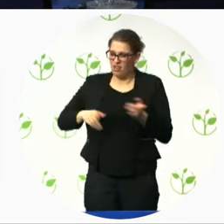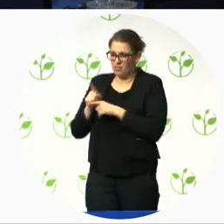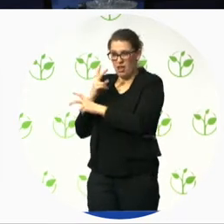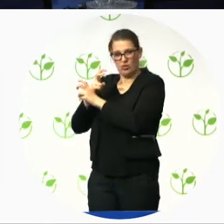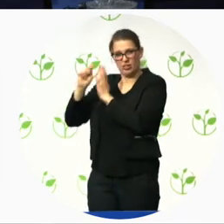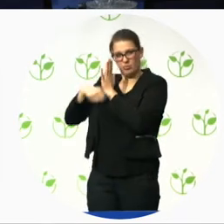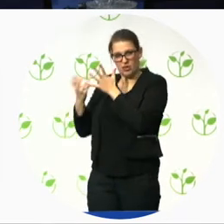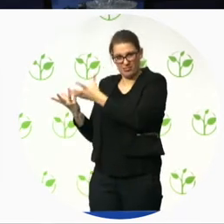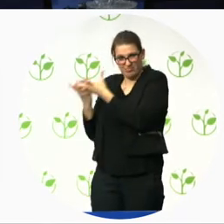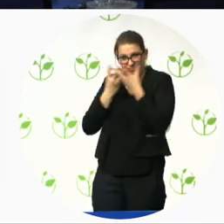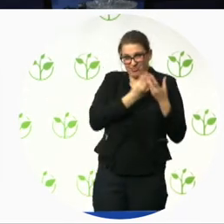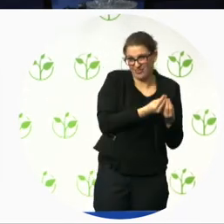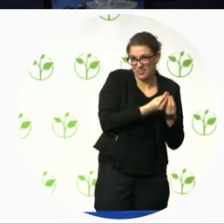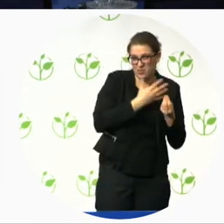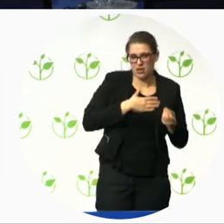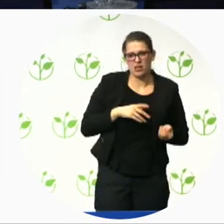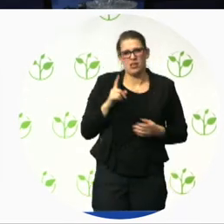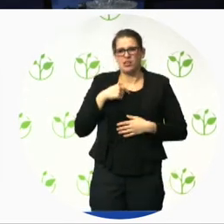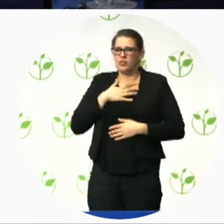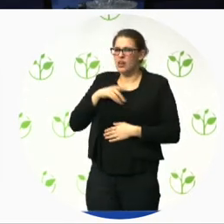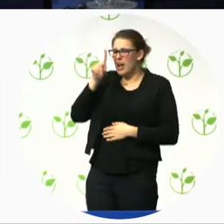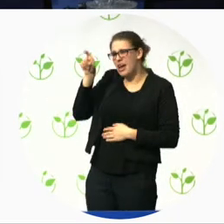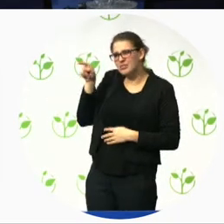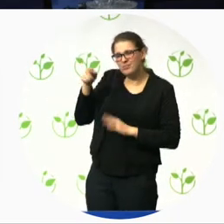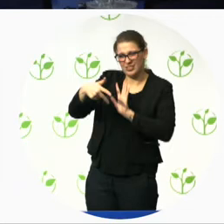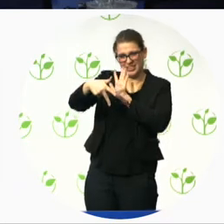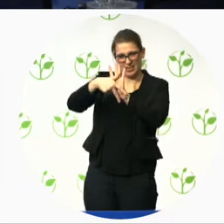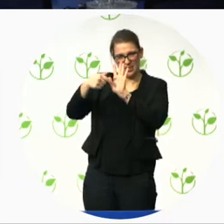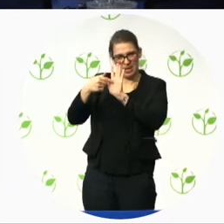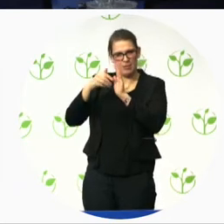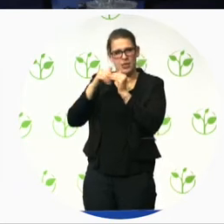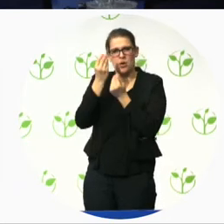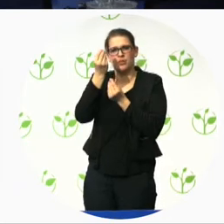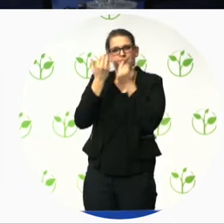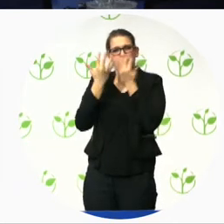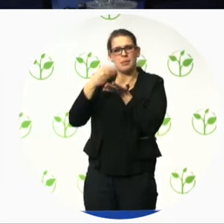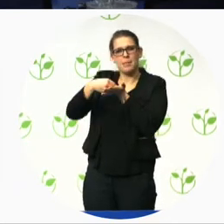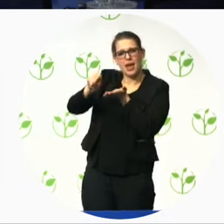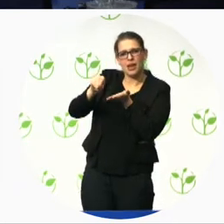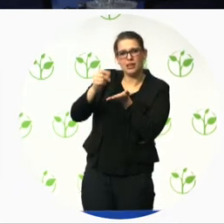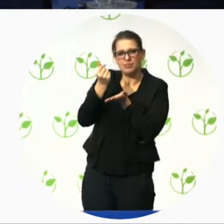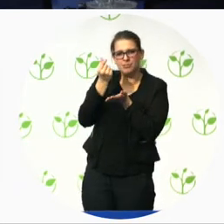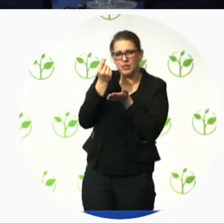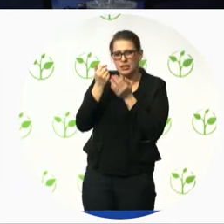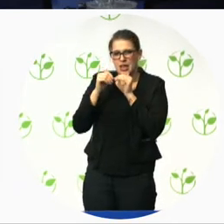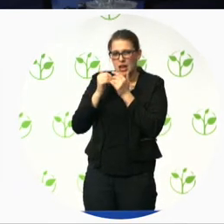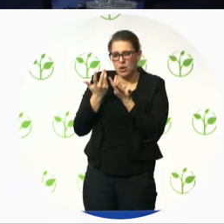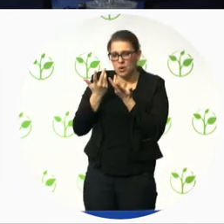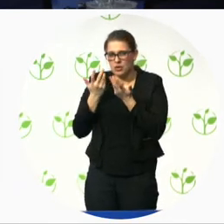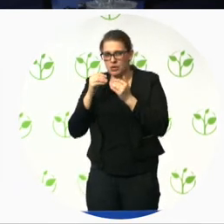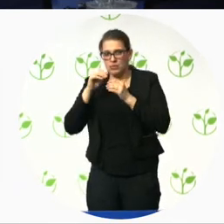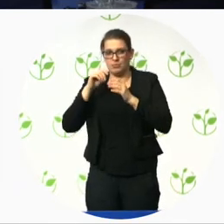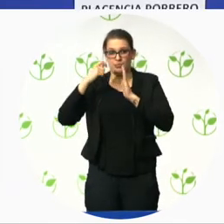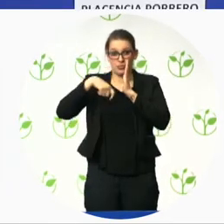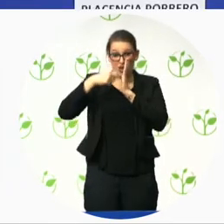cost and if not how is this project funded thank you okay so